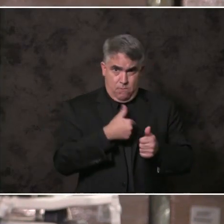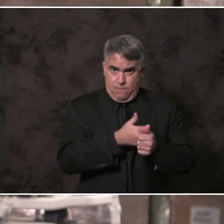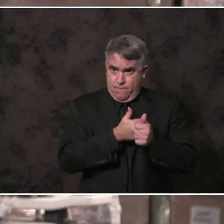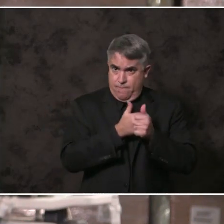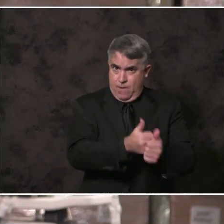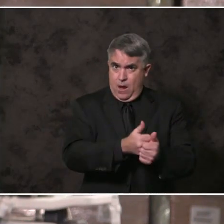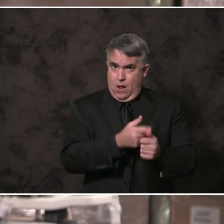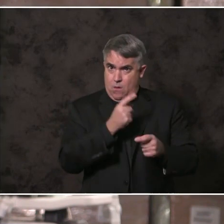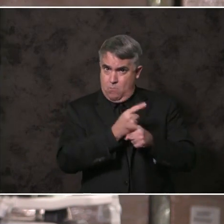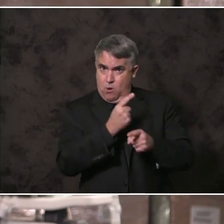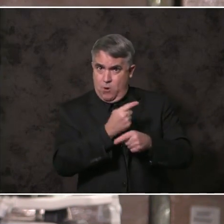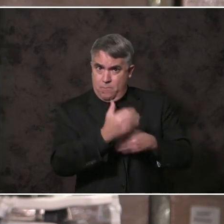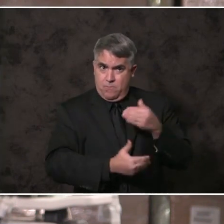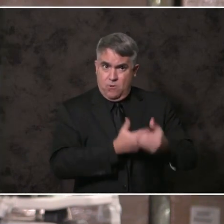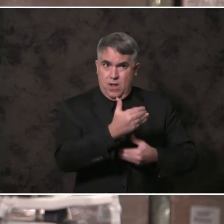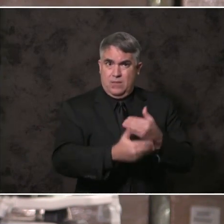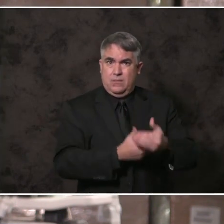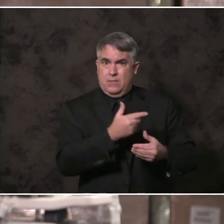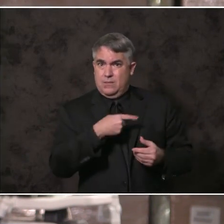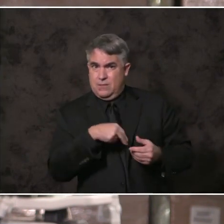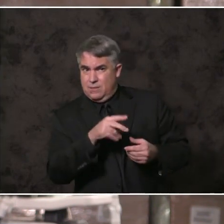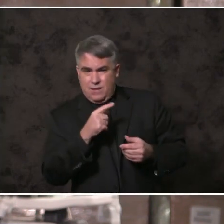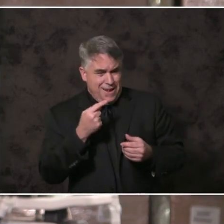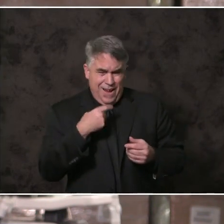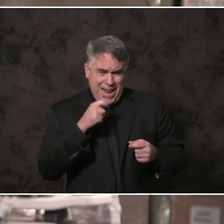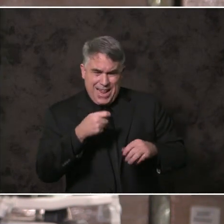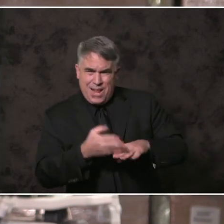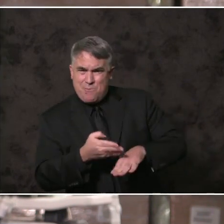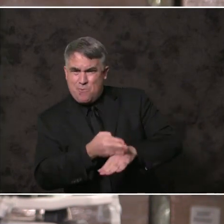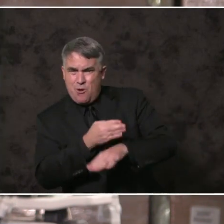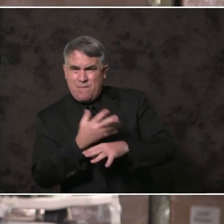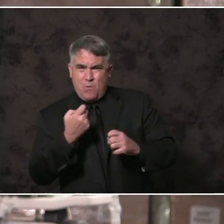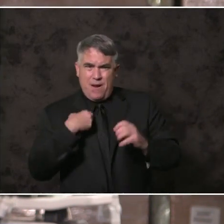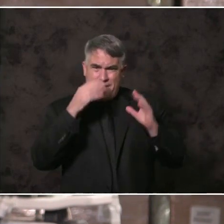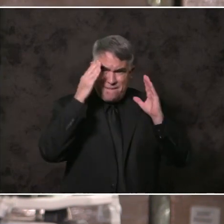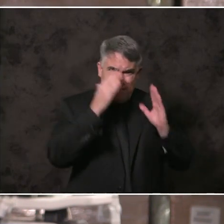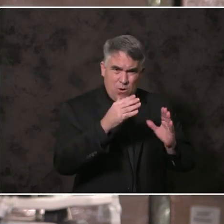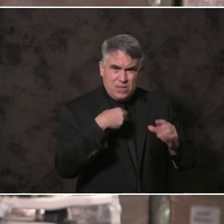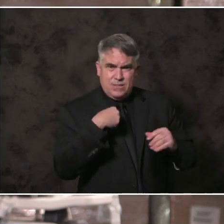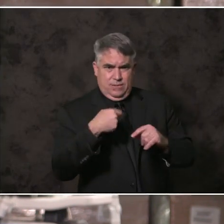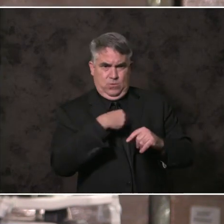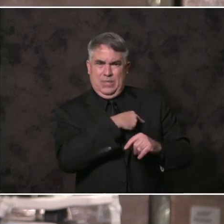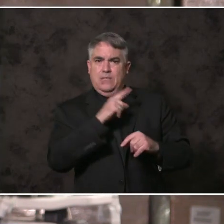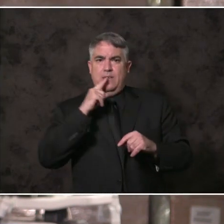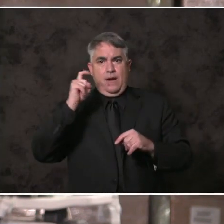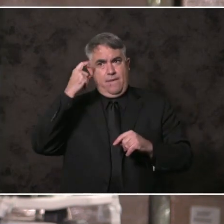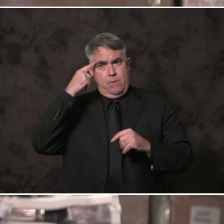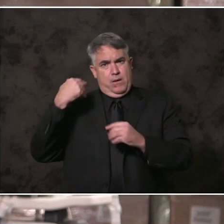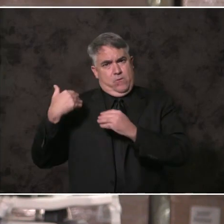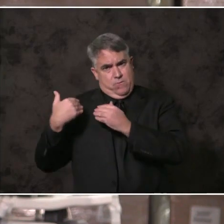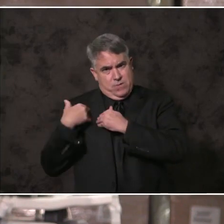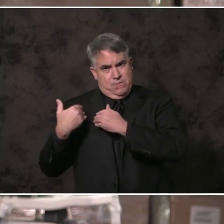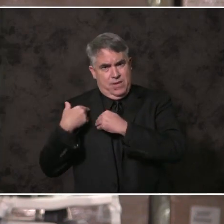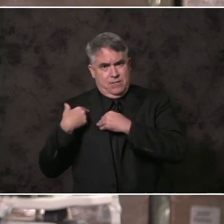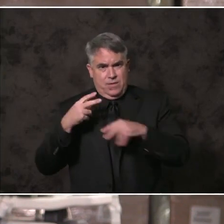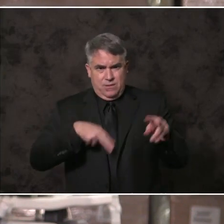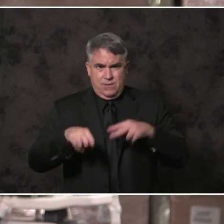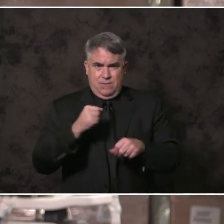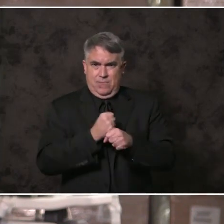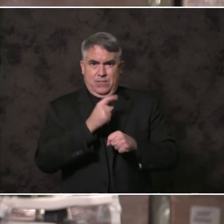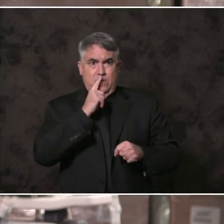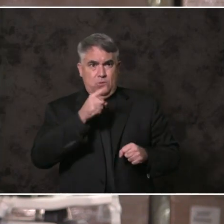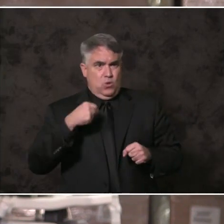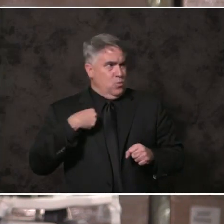Let's hold ourselves accountable to see if our rhetoric matches our record. Intentional government